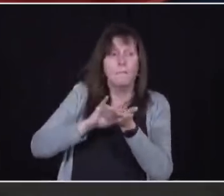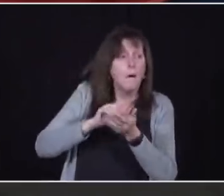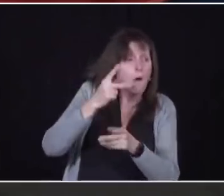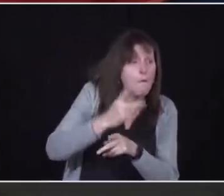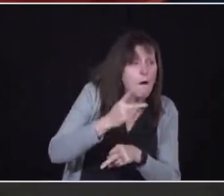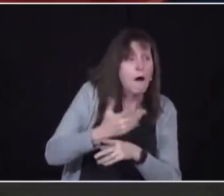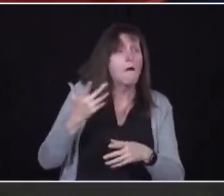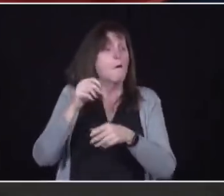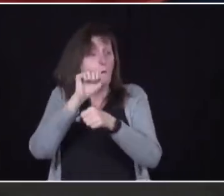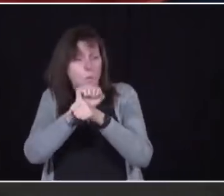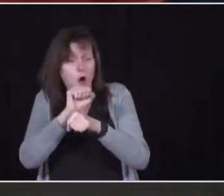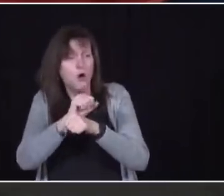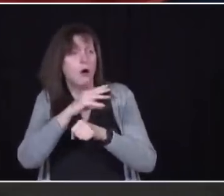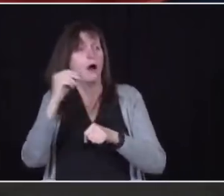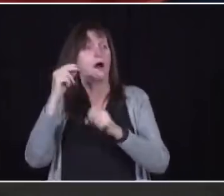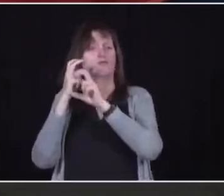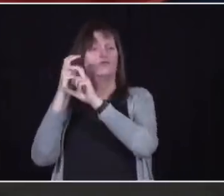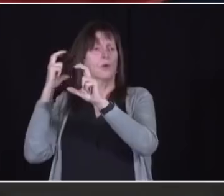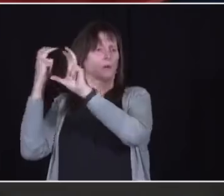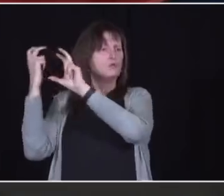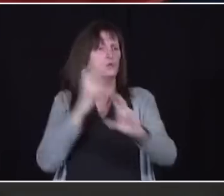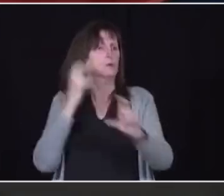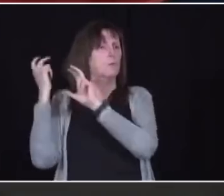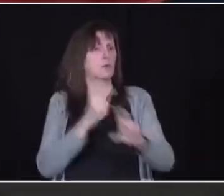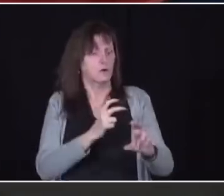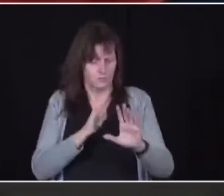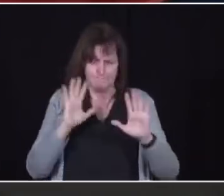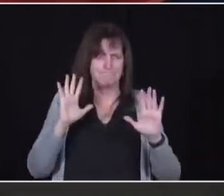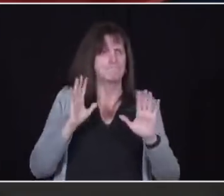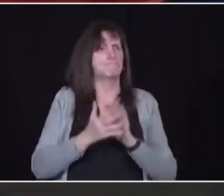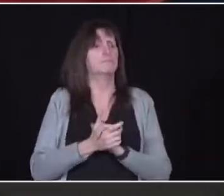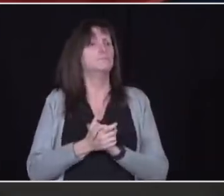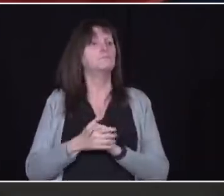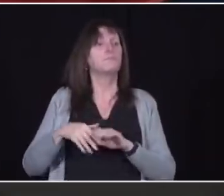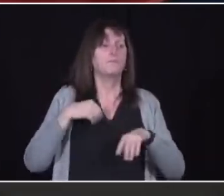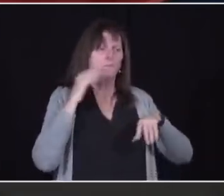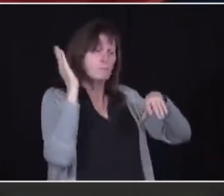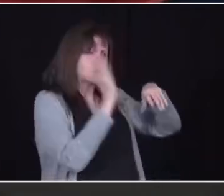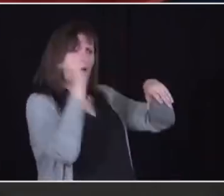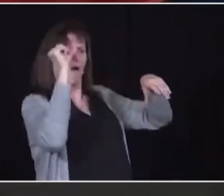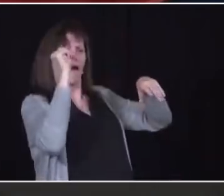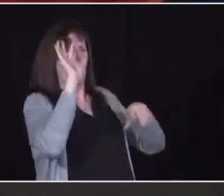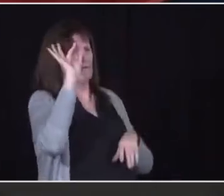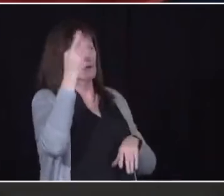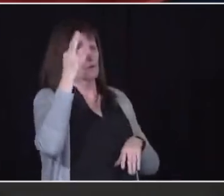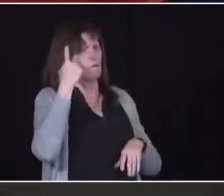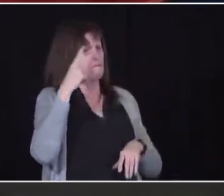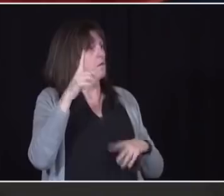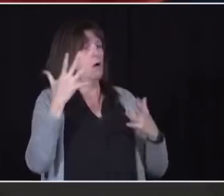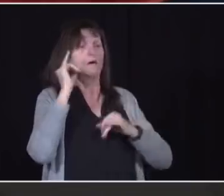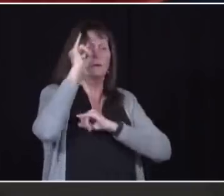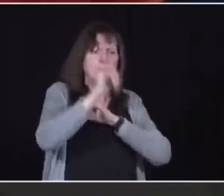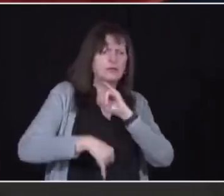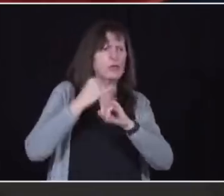And we are calling on the federal government to immediately tighten up our international borders. We are